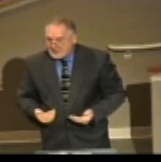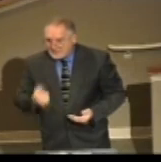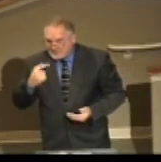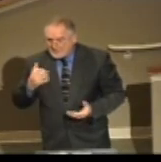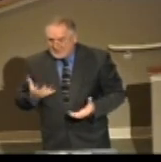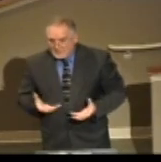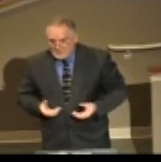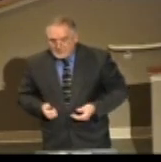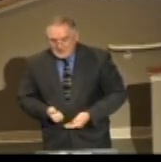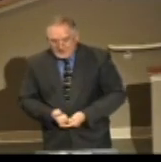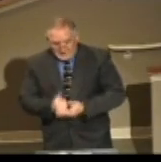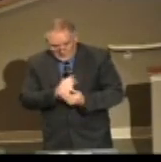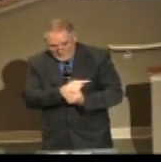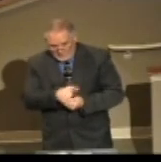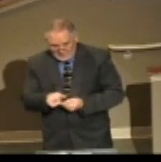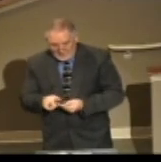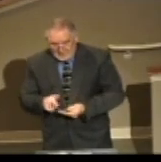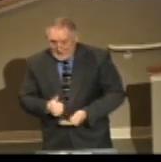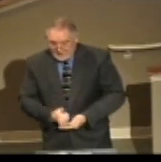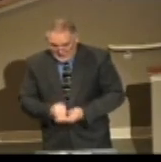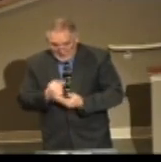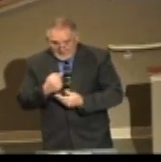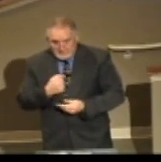to help you and I want to help me.